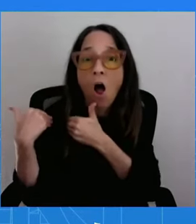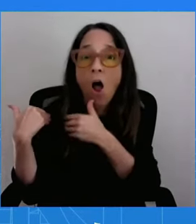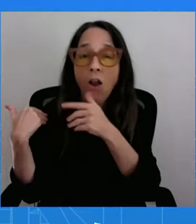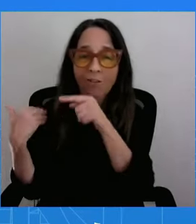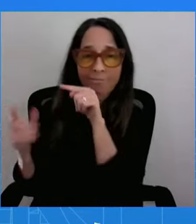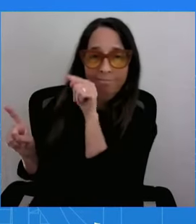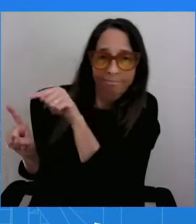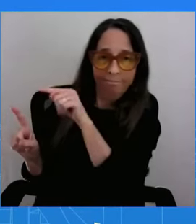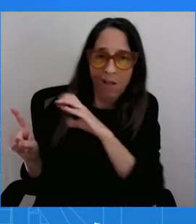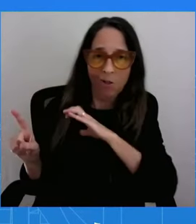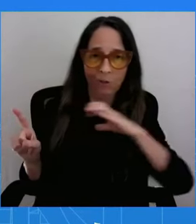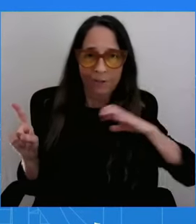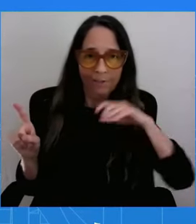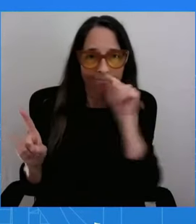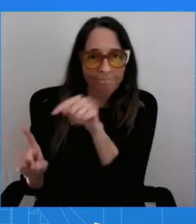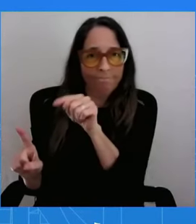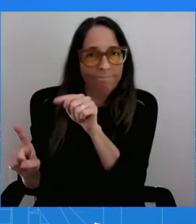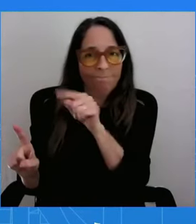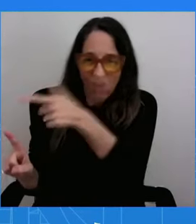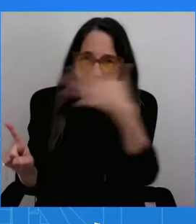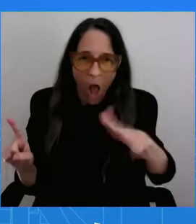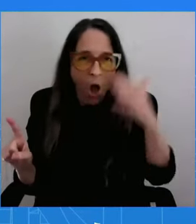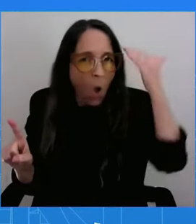get done. They need to act.